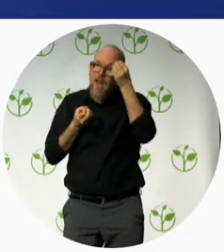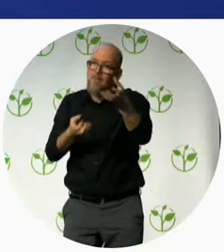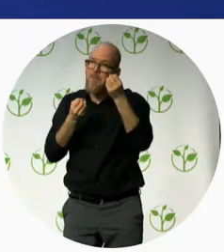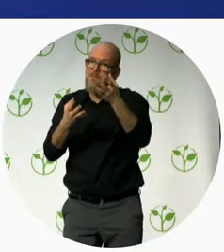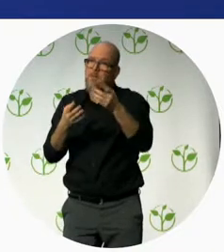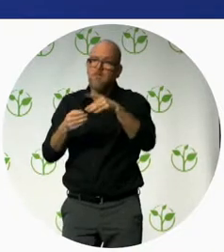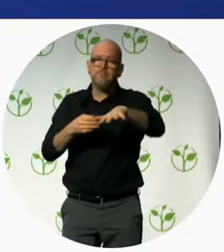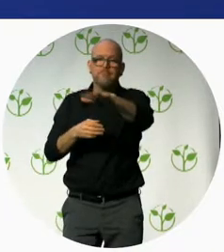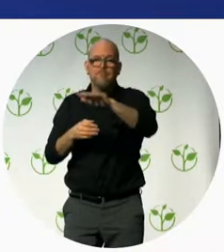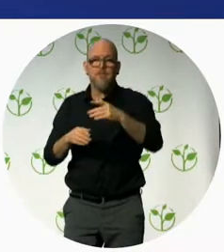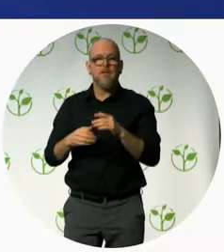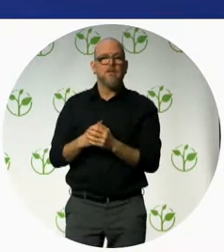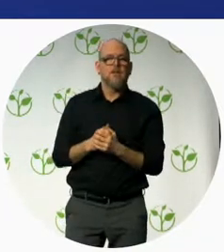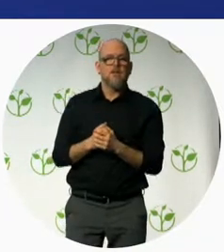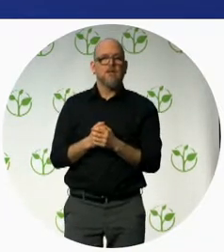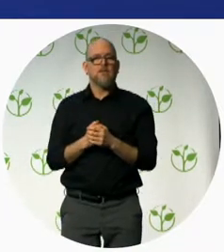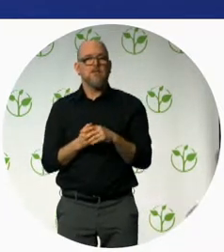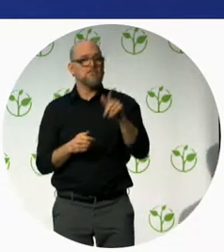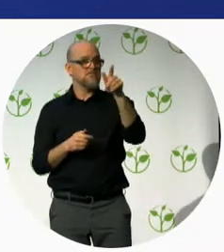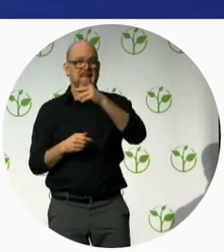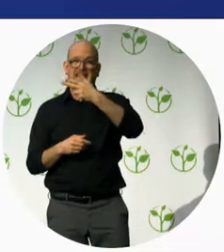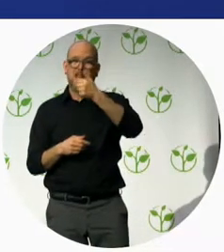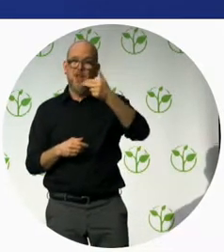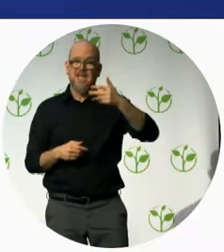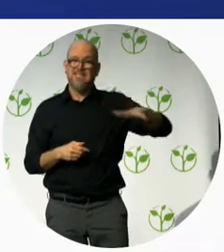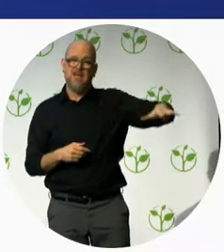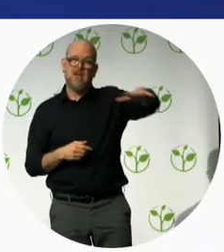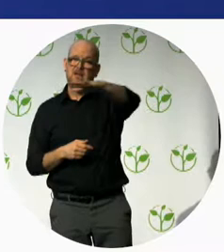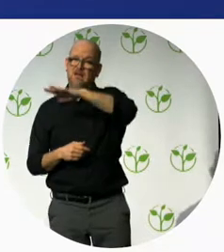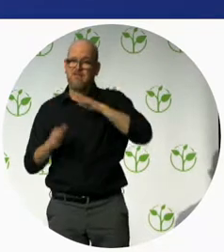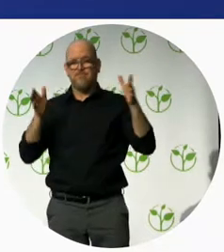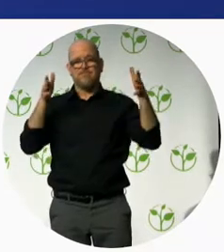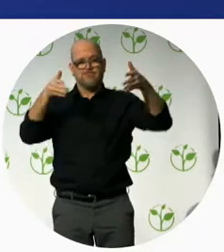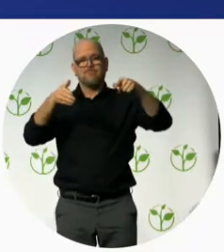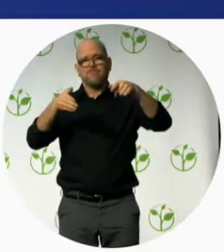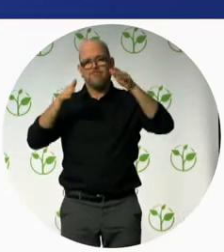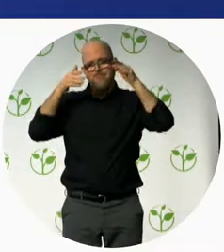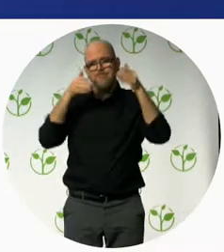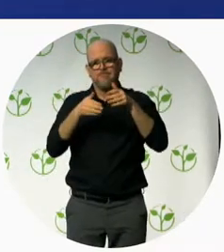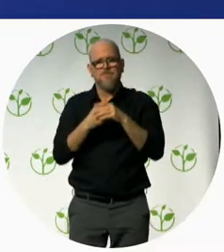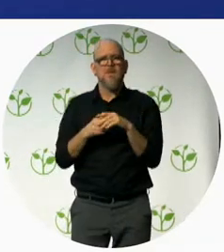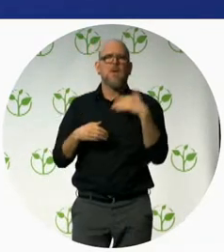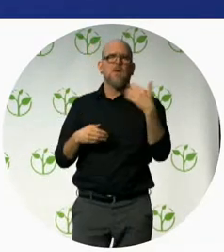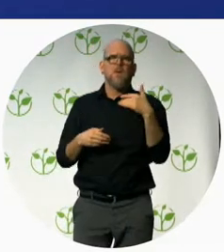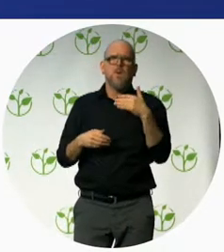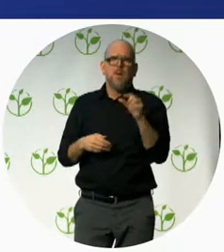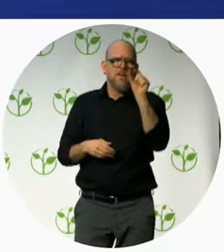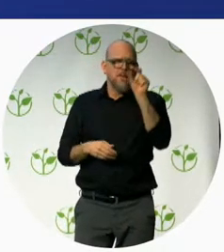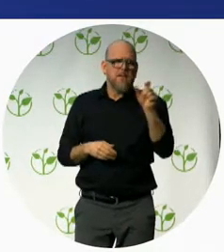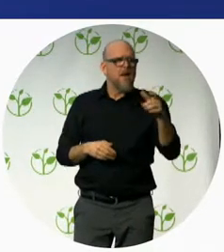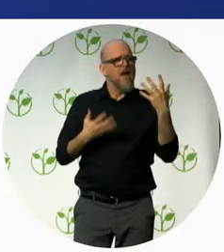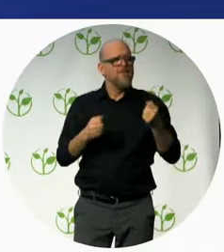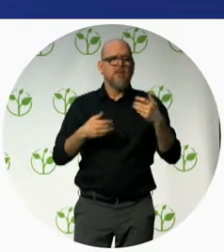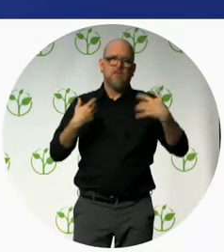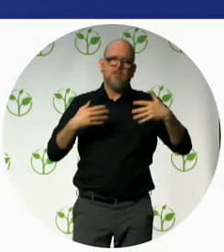have very few I mean data on child development from very young